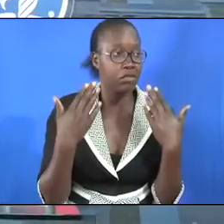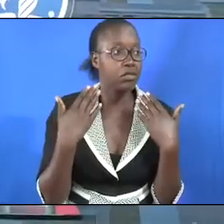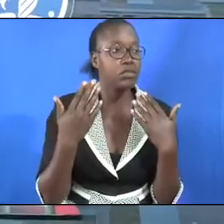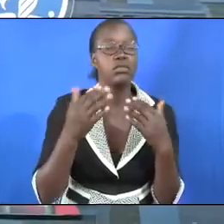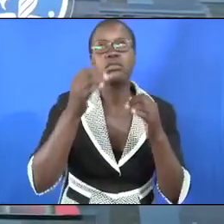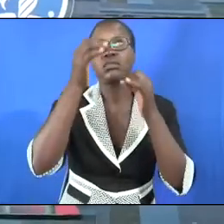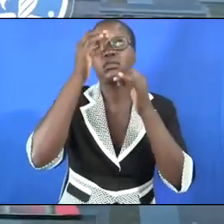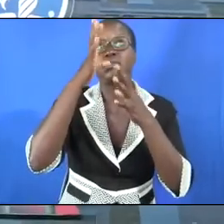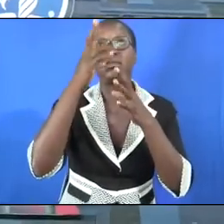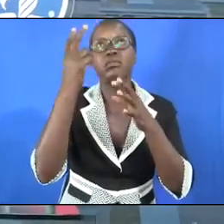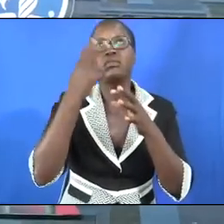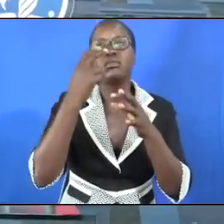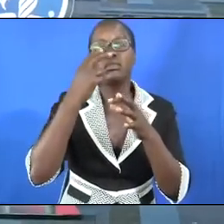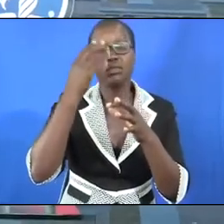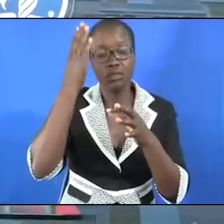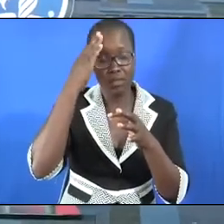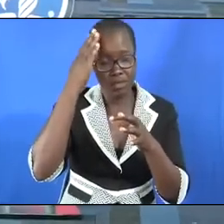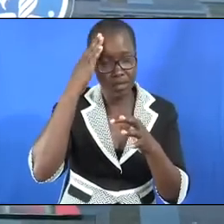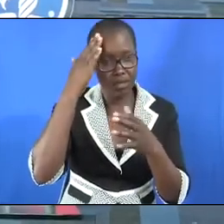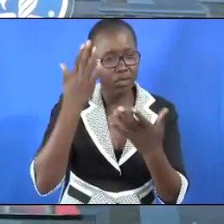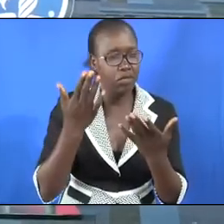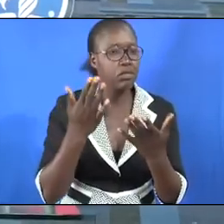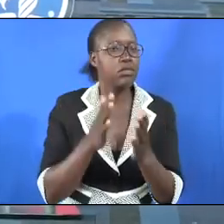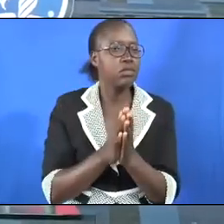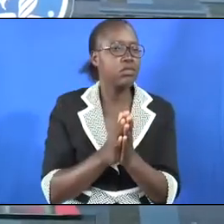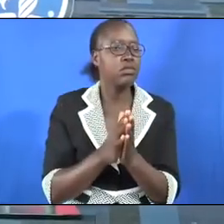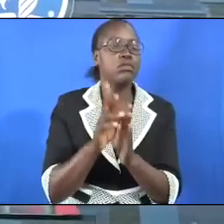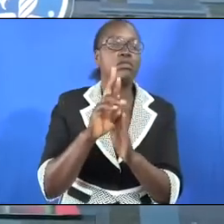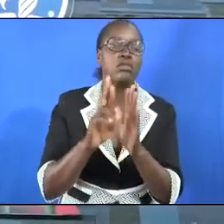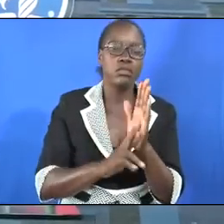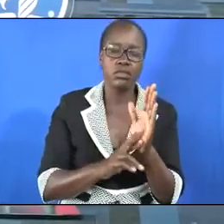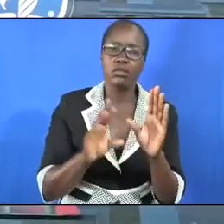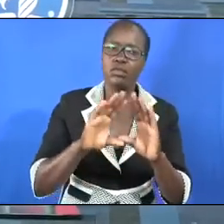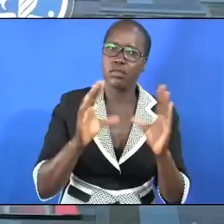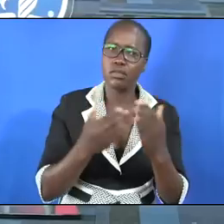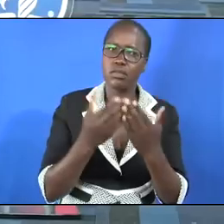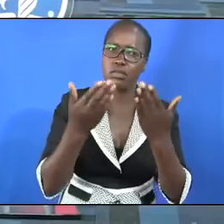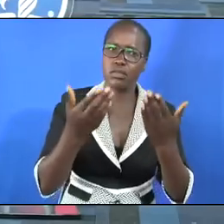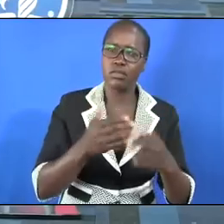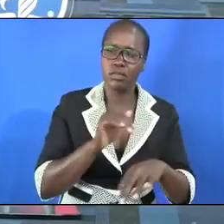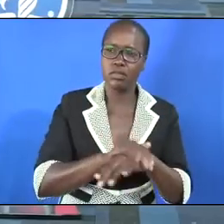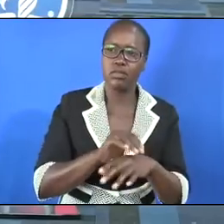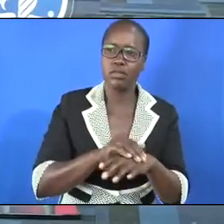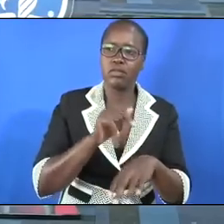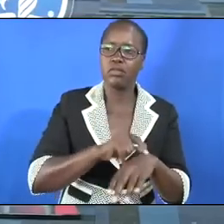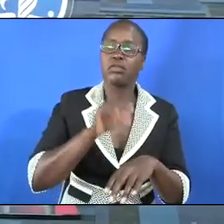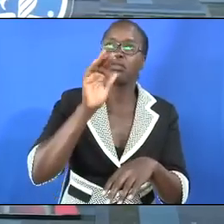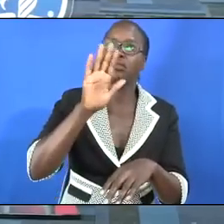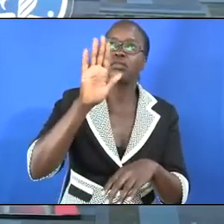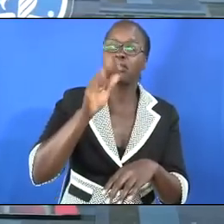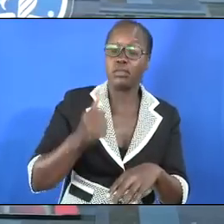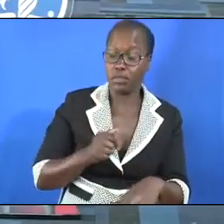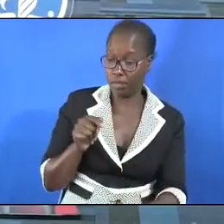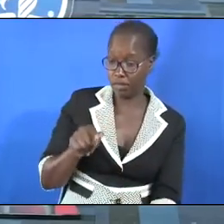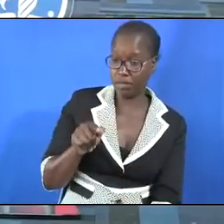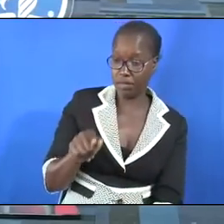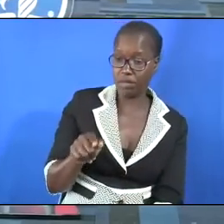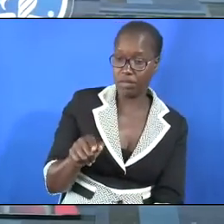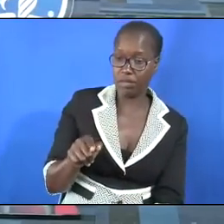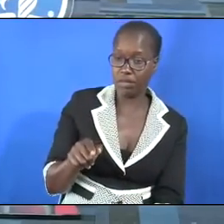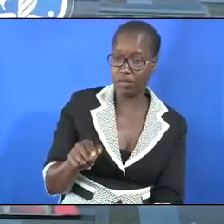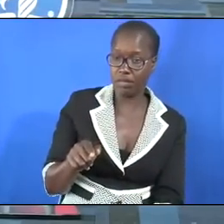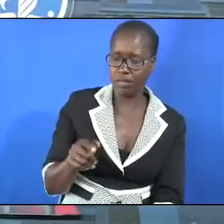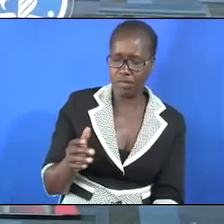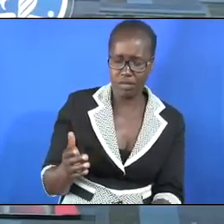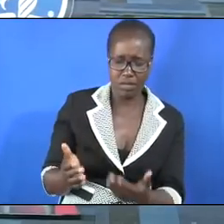there is a God who rules out the world and who brings good at its time this girl had been